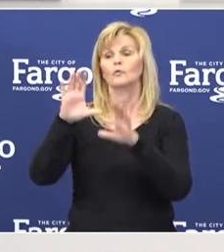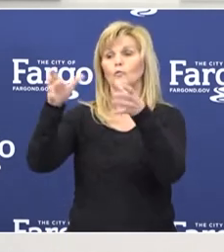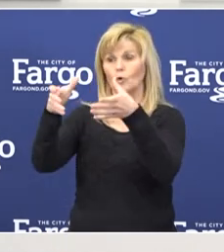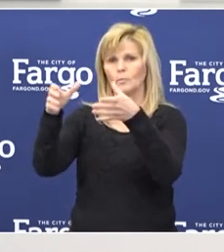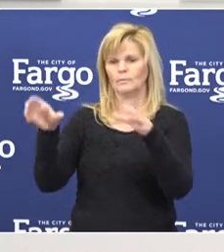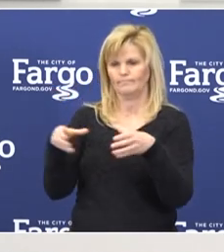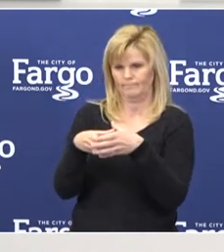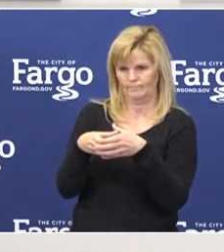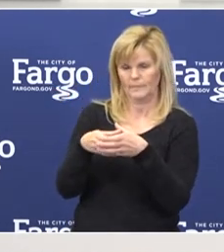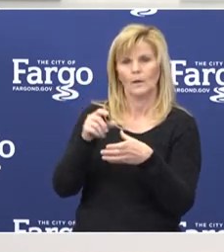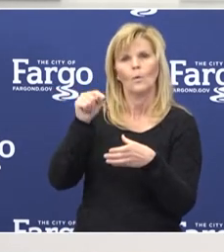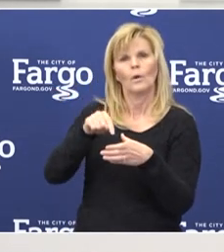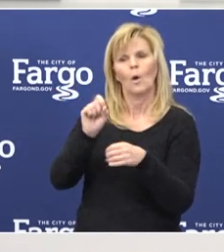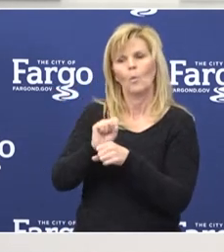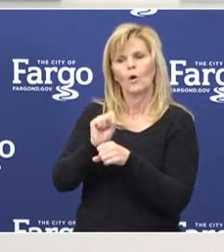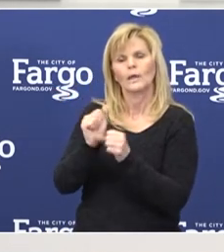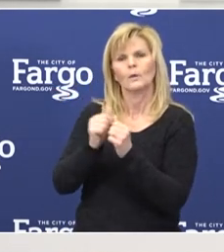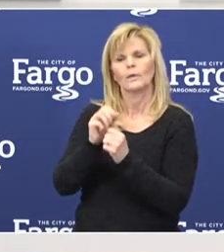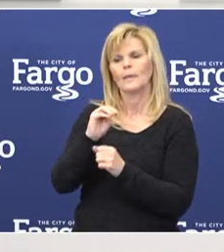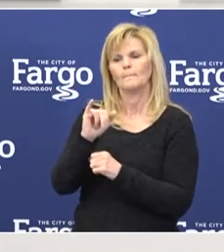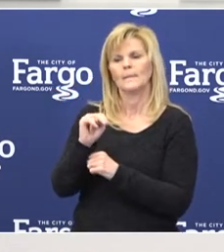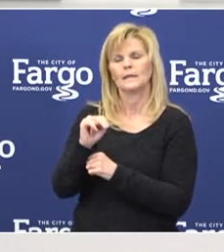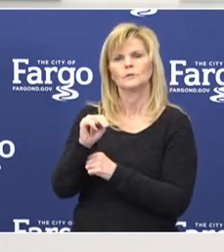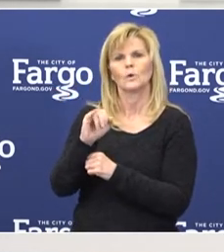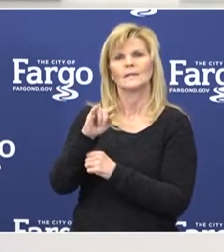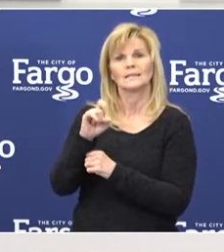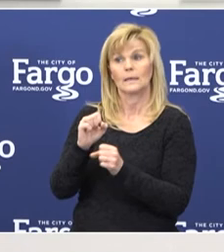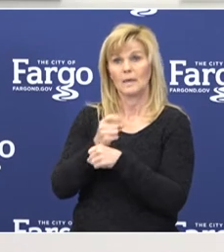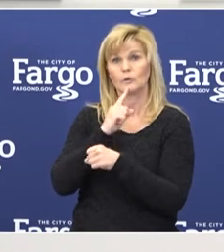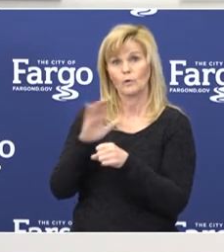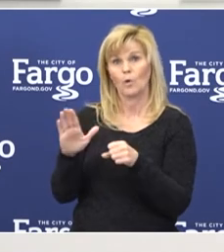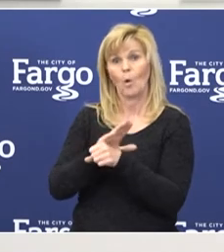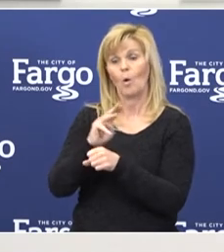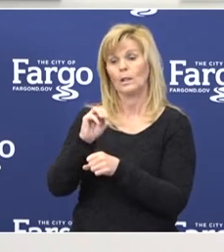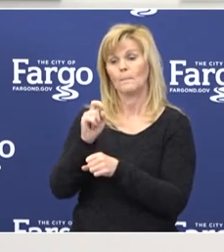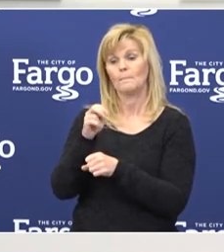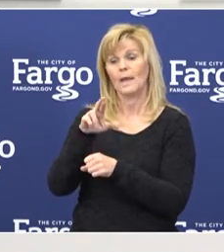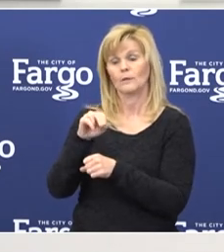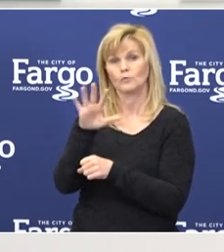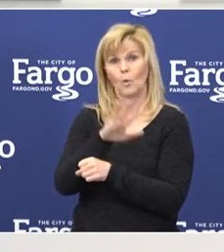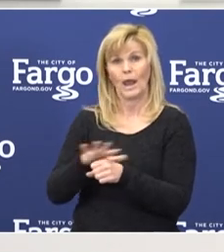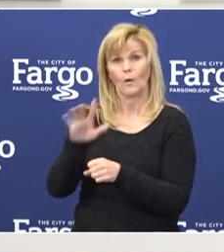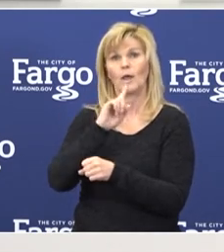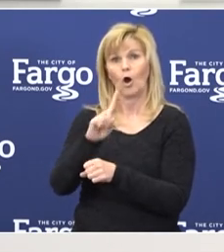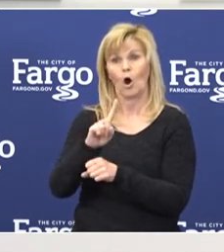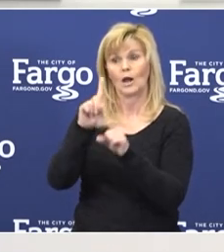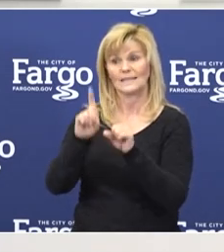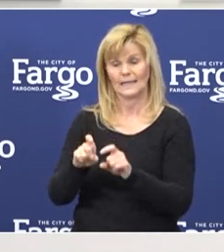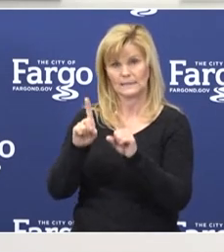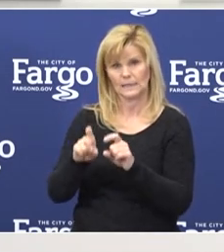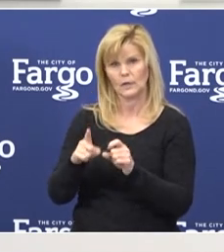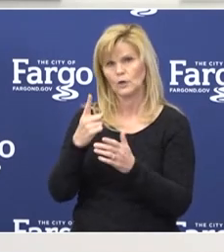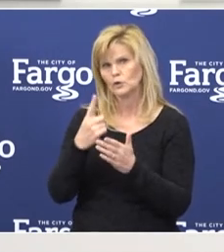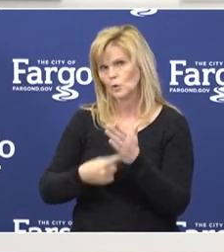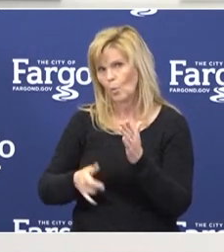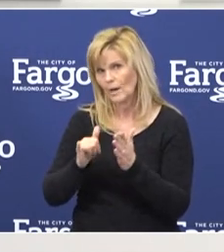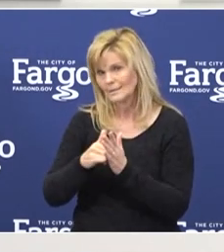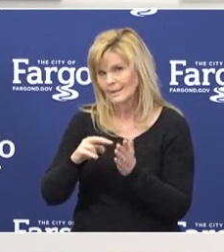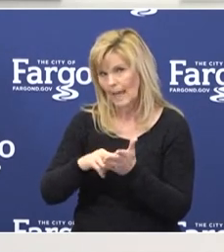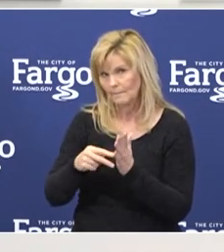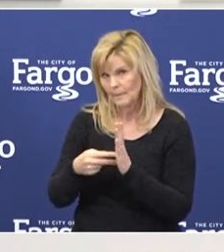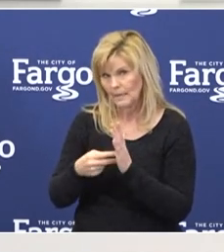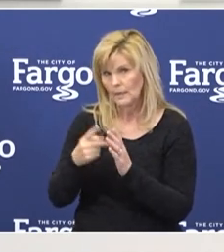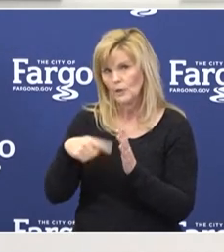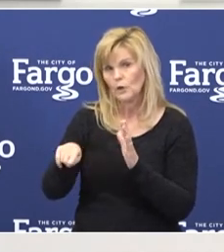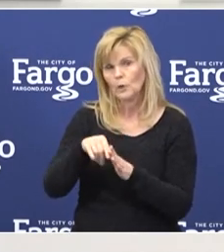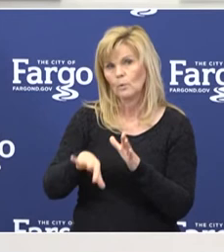Minnesota side to make sure the whole metro area is being tested and we're looking into this. So what does that mean to everybody? What we're going to find